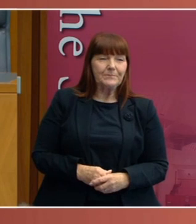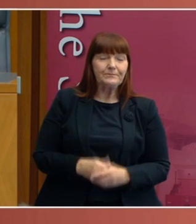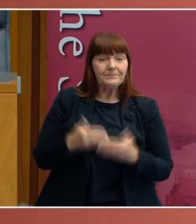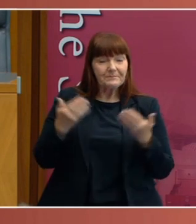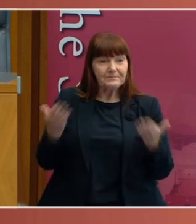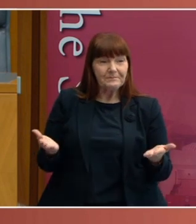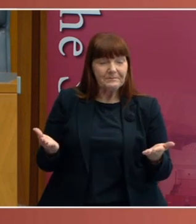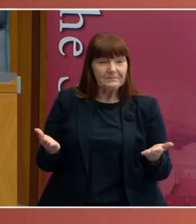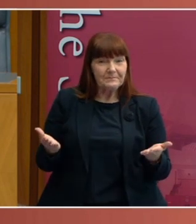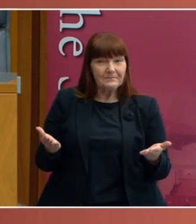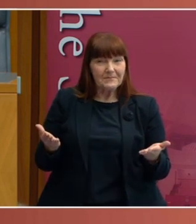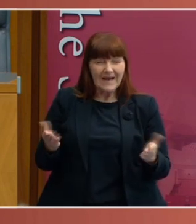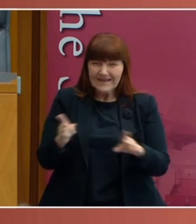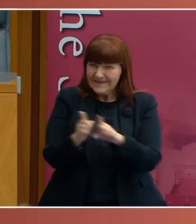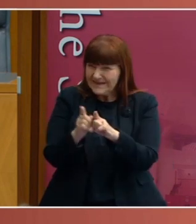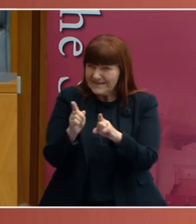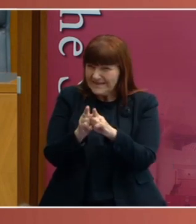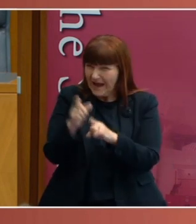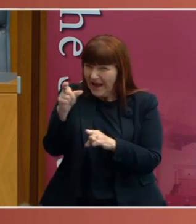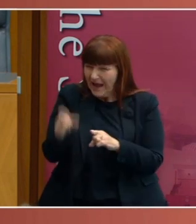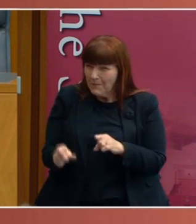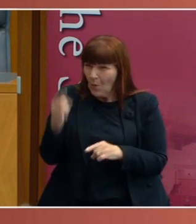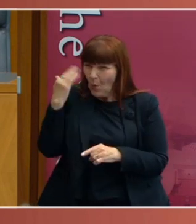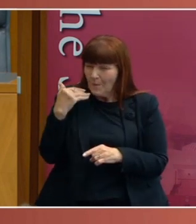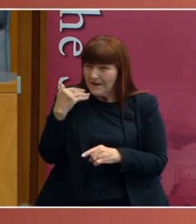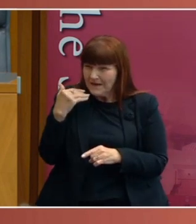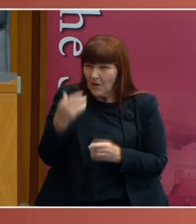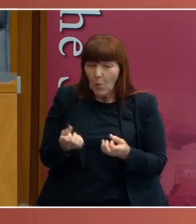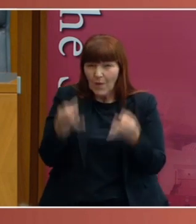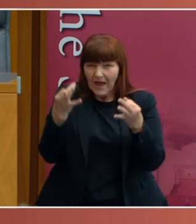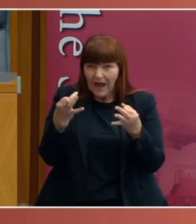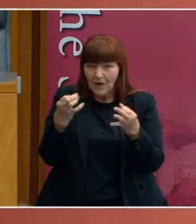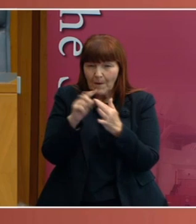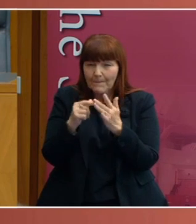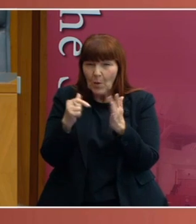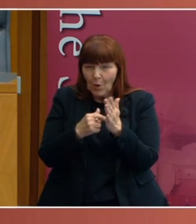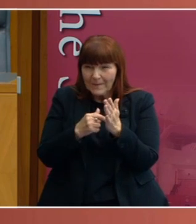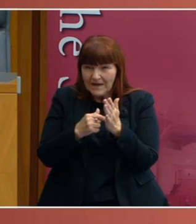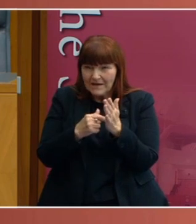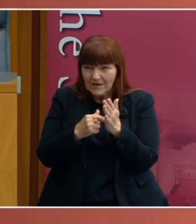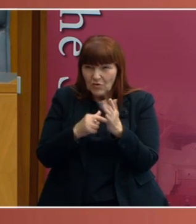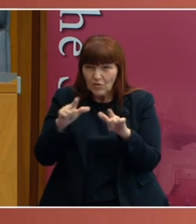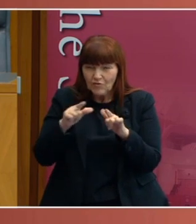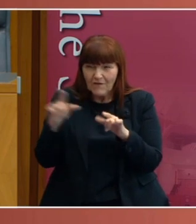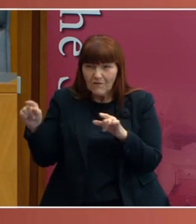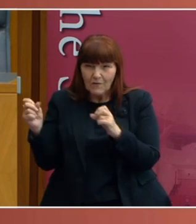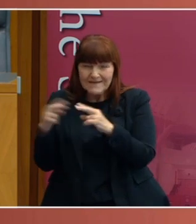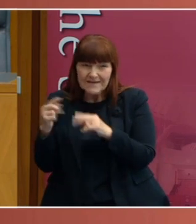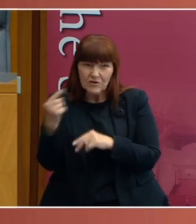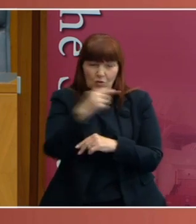was she the same Dulcie Johnson who had no permit to travel to Perth in October 1944?